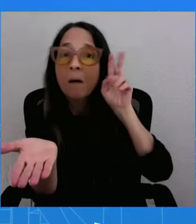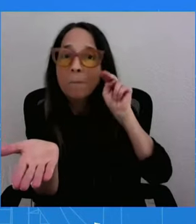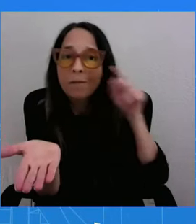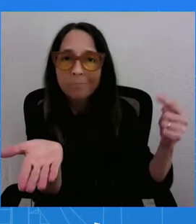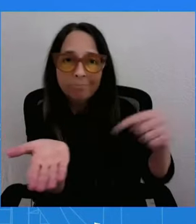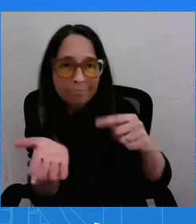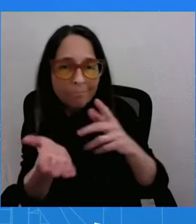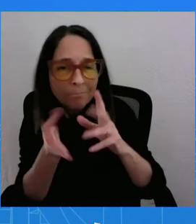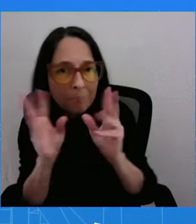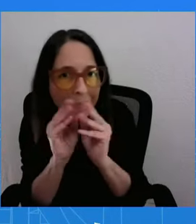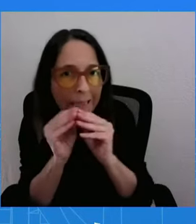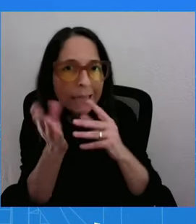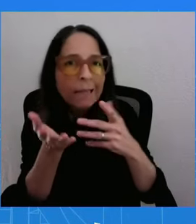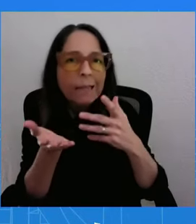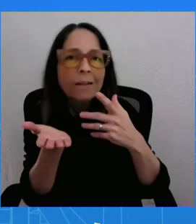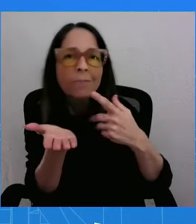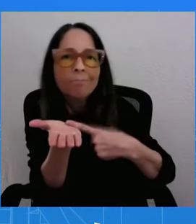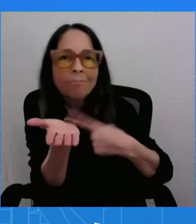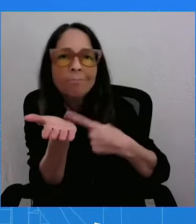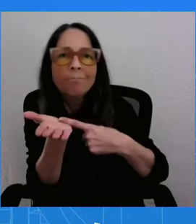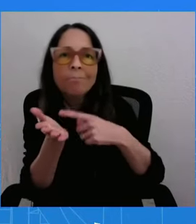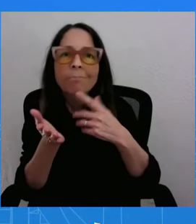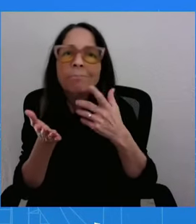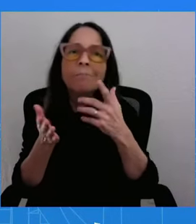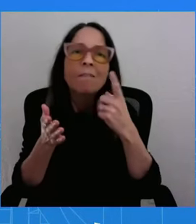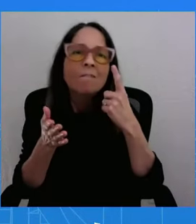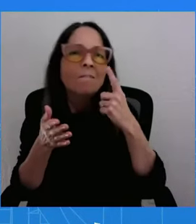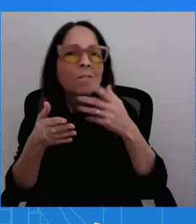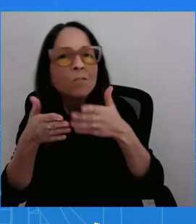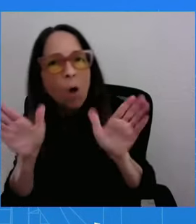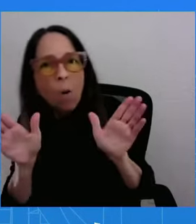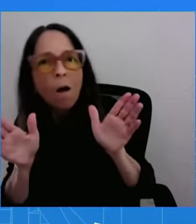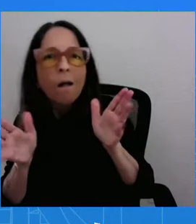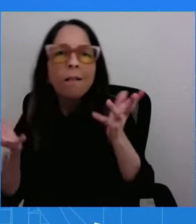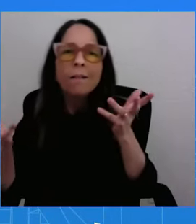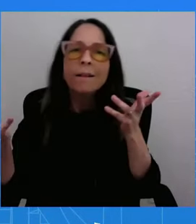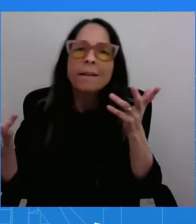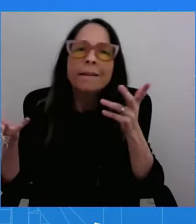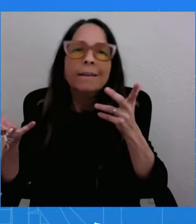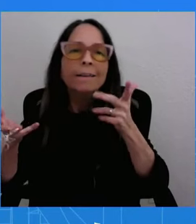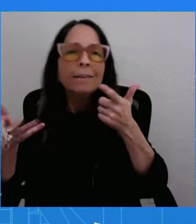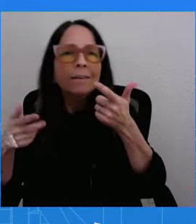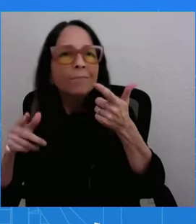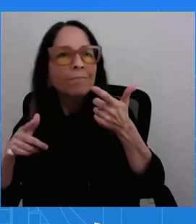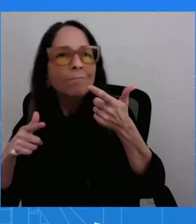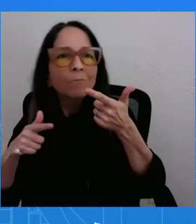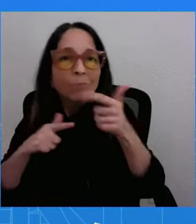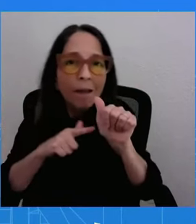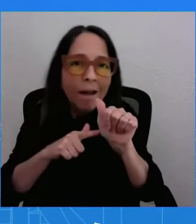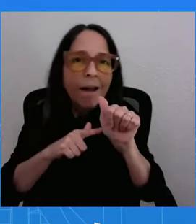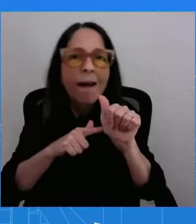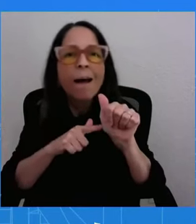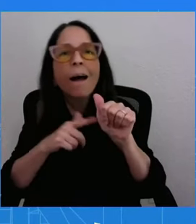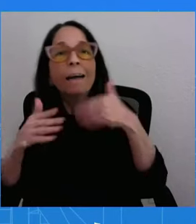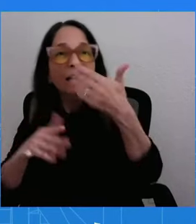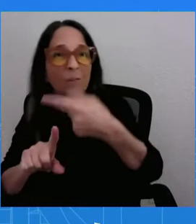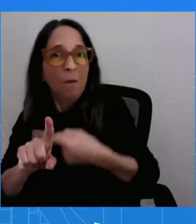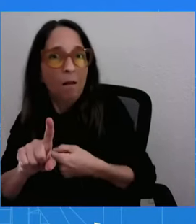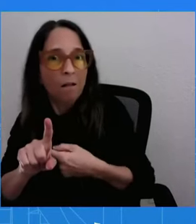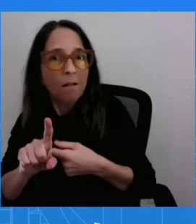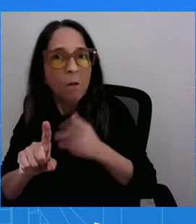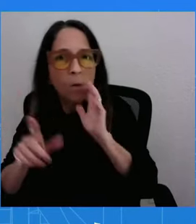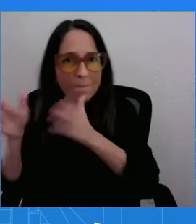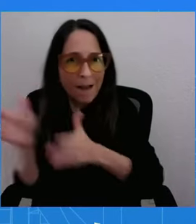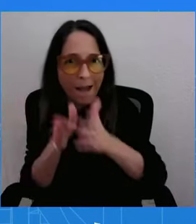this meeting or just comment on the significance of such a meeting given the state of... Which meeting? The meeting between